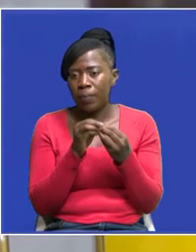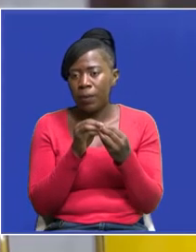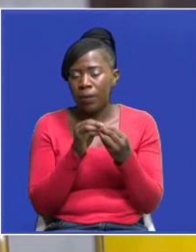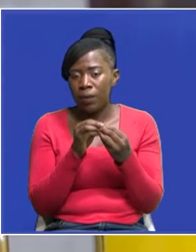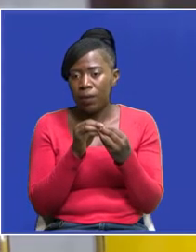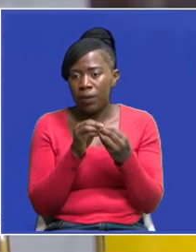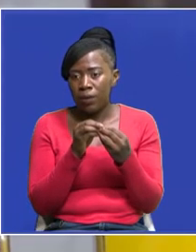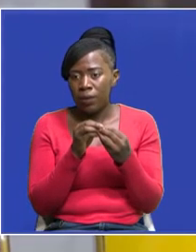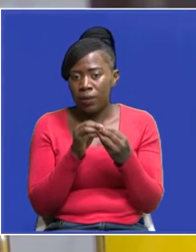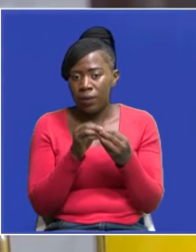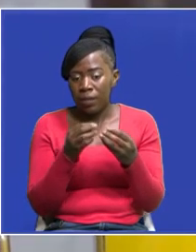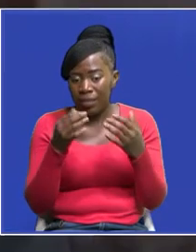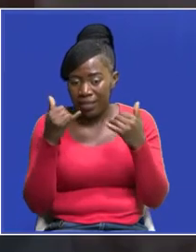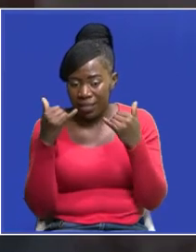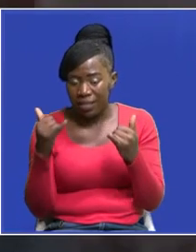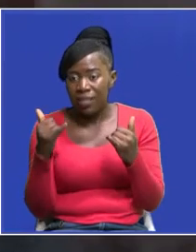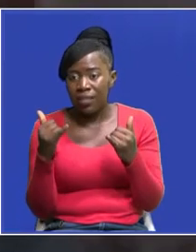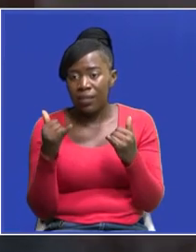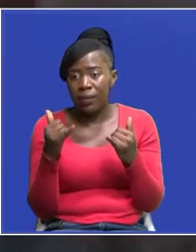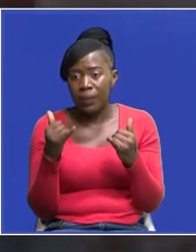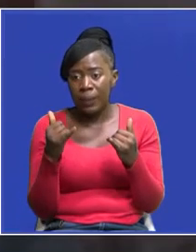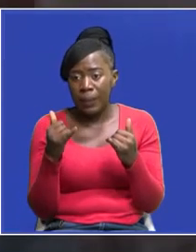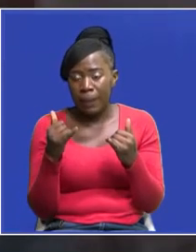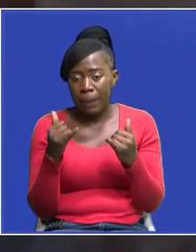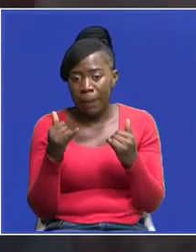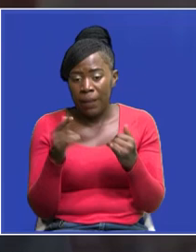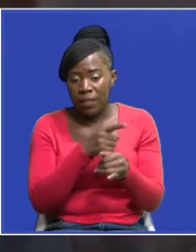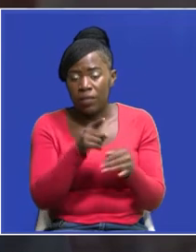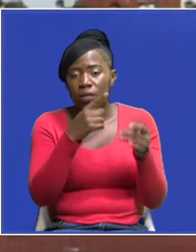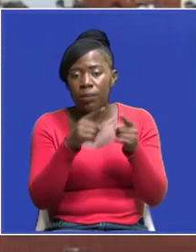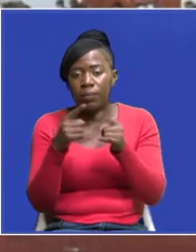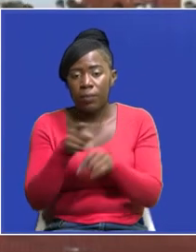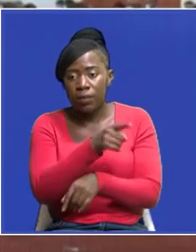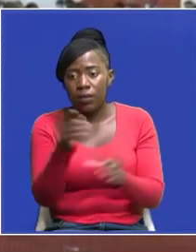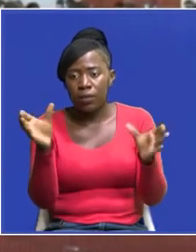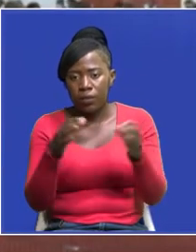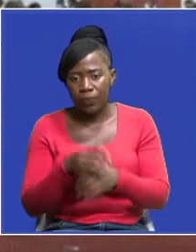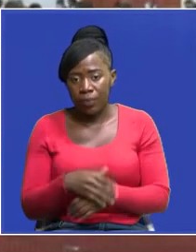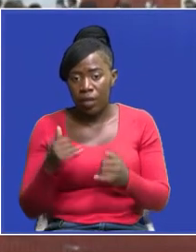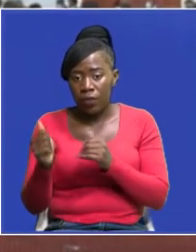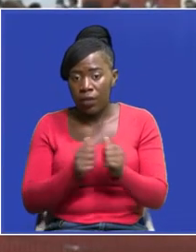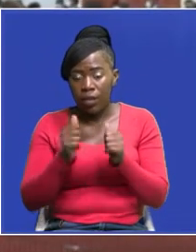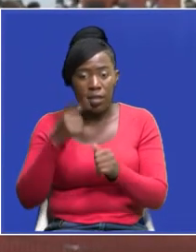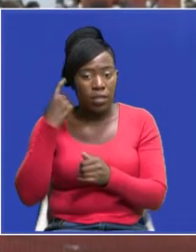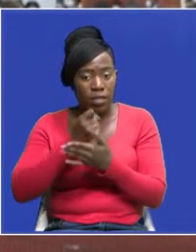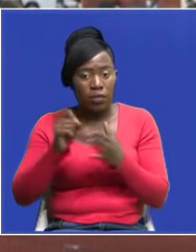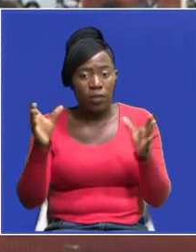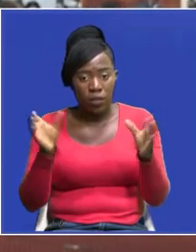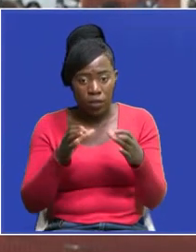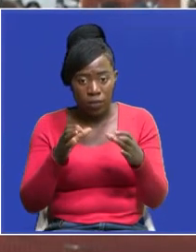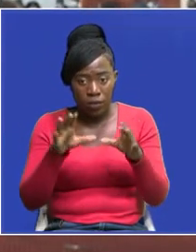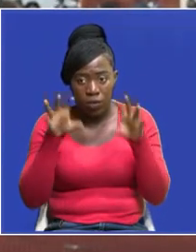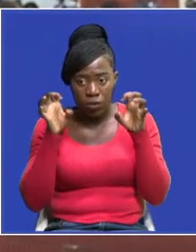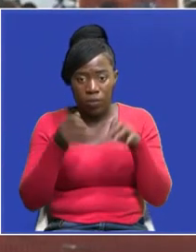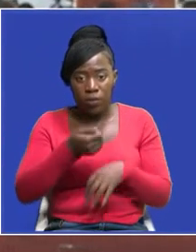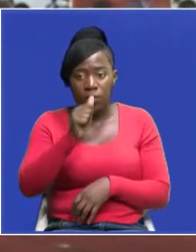reactive to the irregular intentions in the committee the acting secretary to the cabinet also called for a review